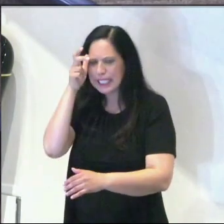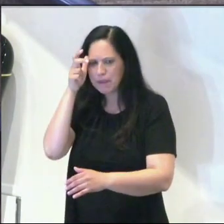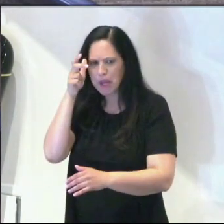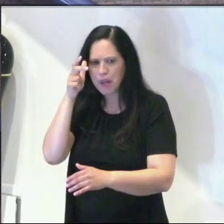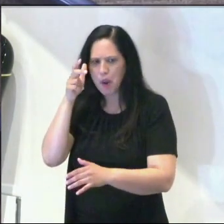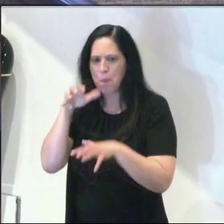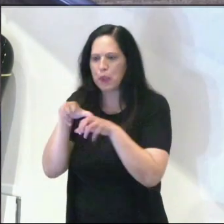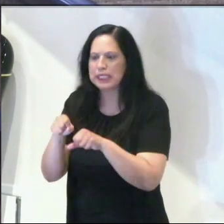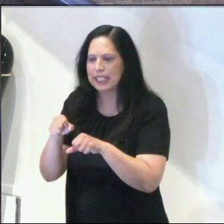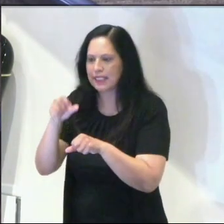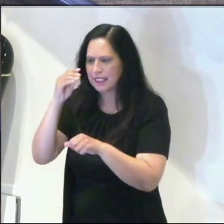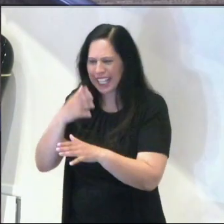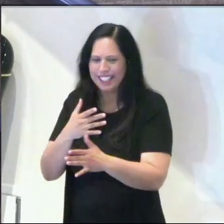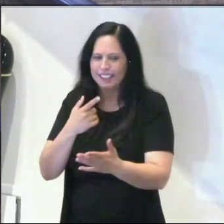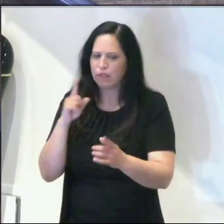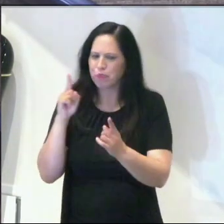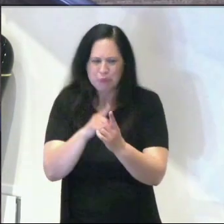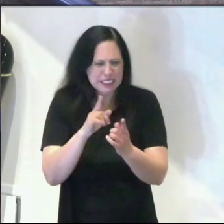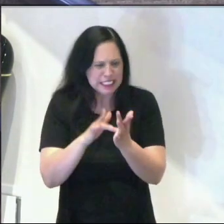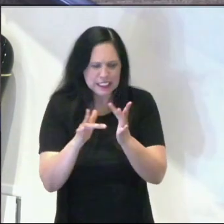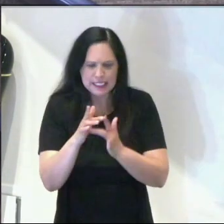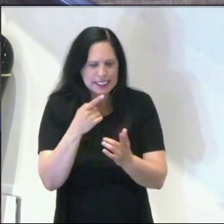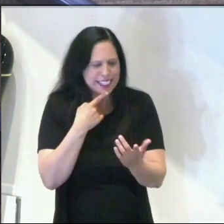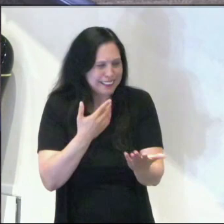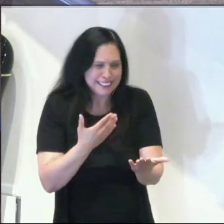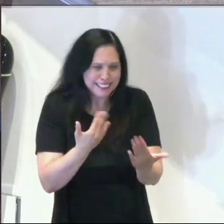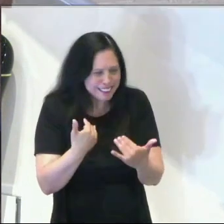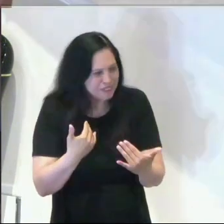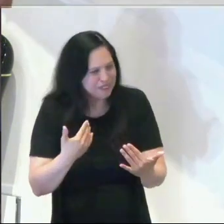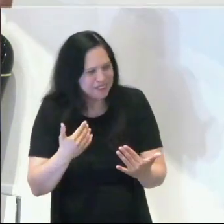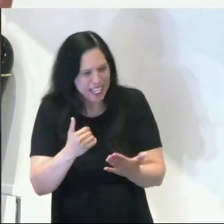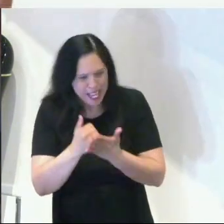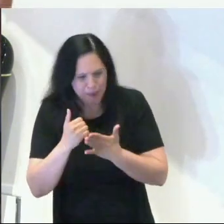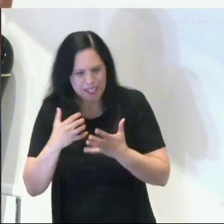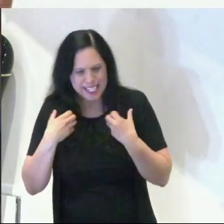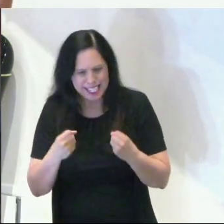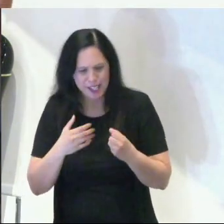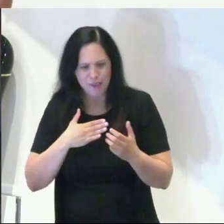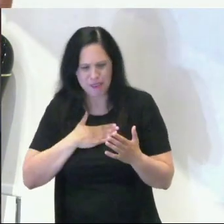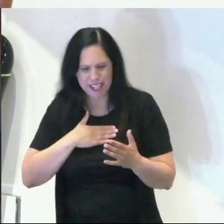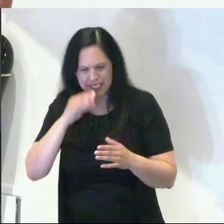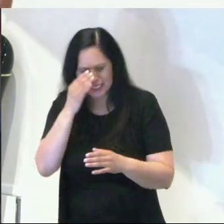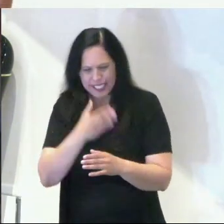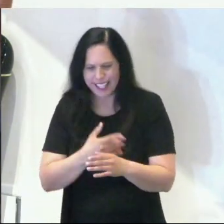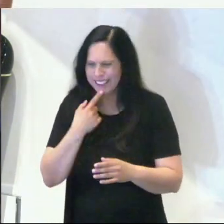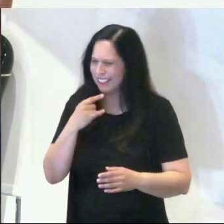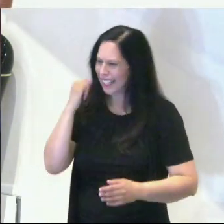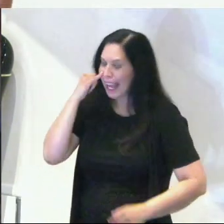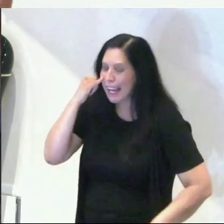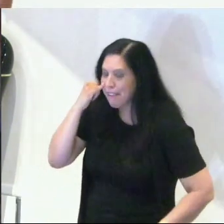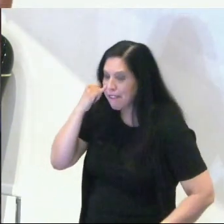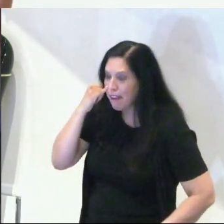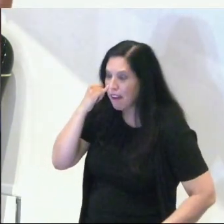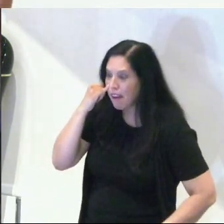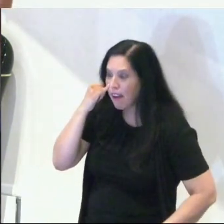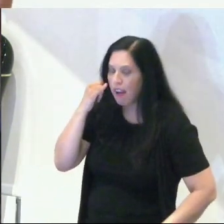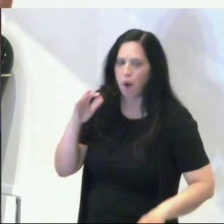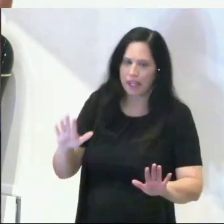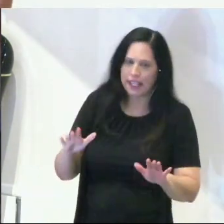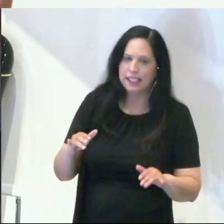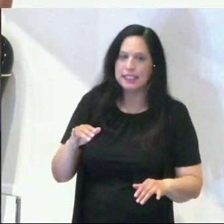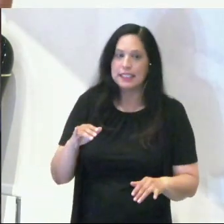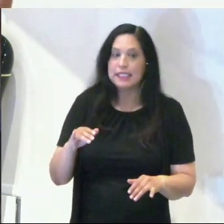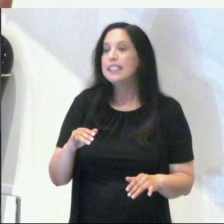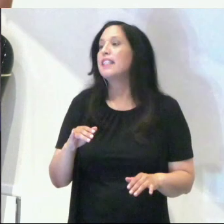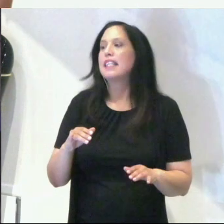hey Jesus, if you can help heal my son, that would be cool. And Jesus says, if I can. And then he says to the guy, everything